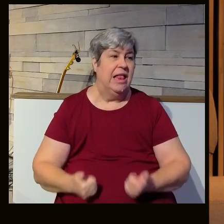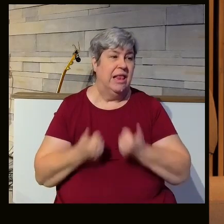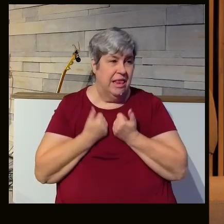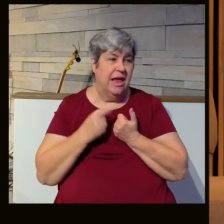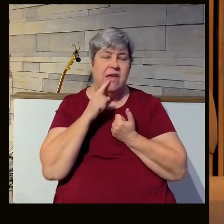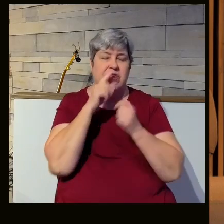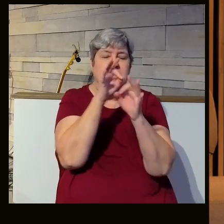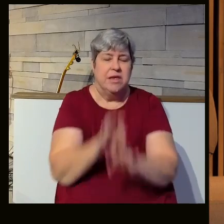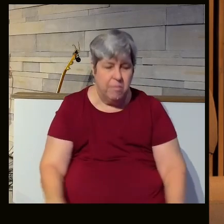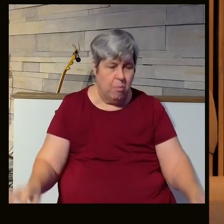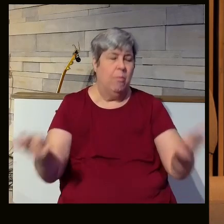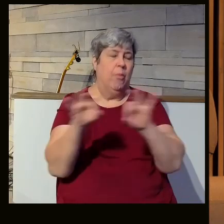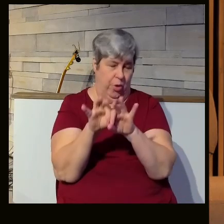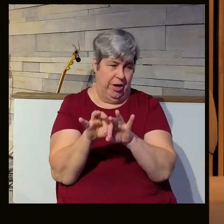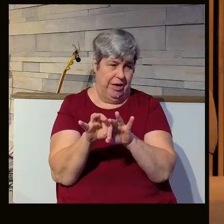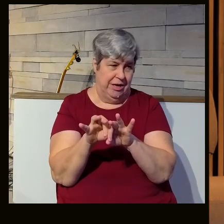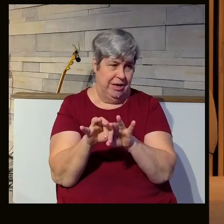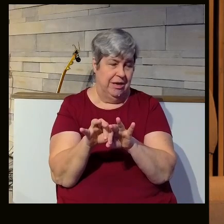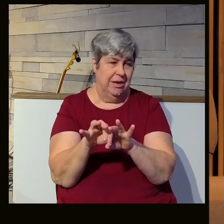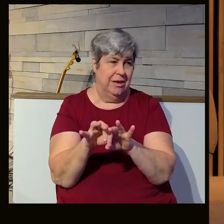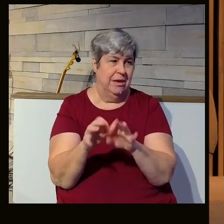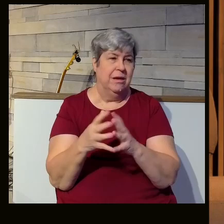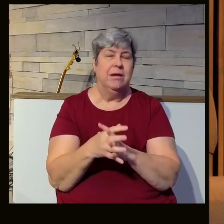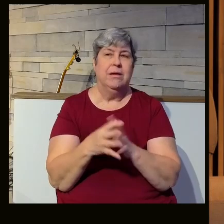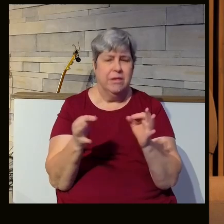is important and it is significant.